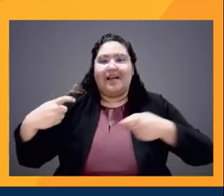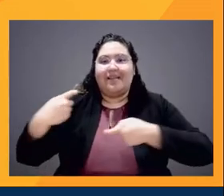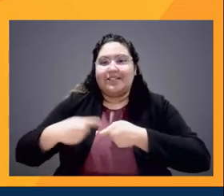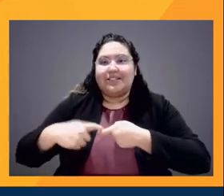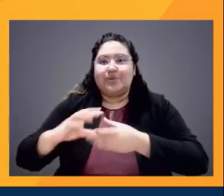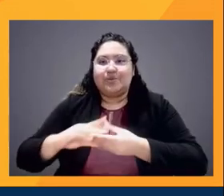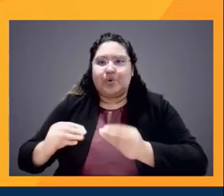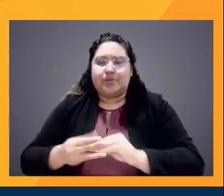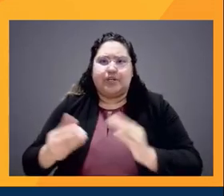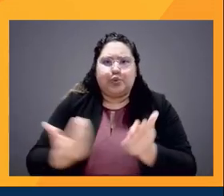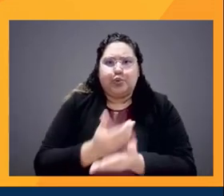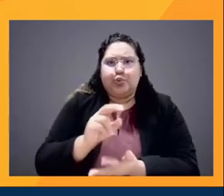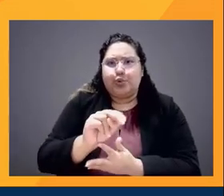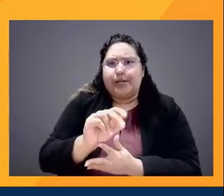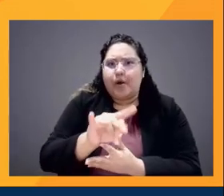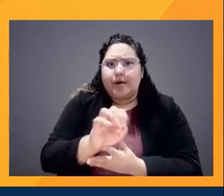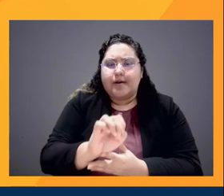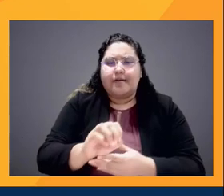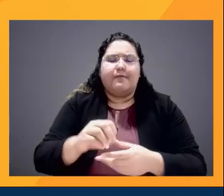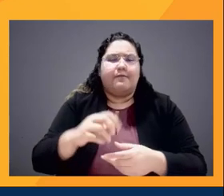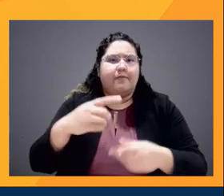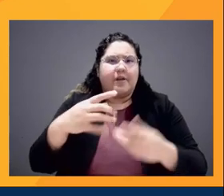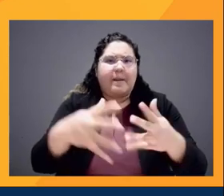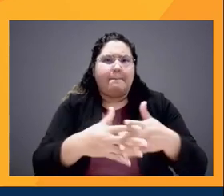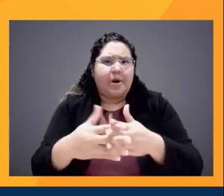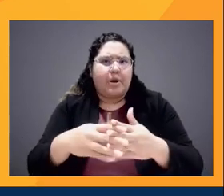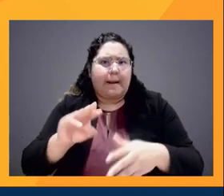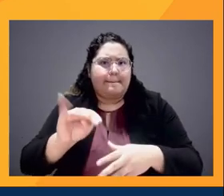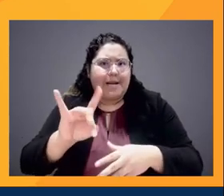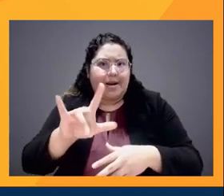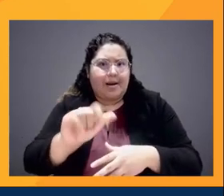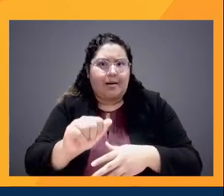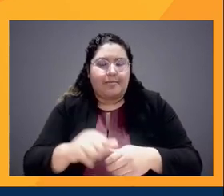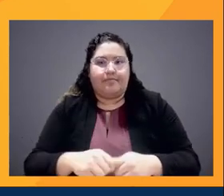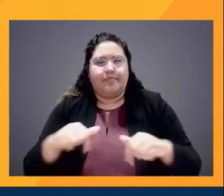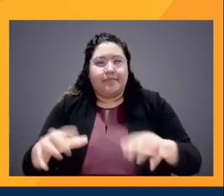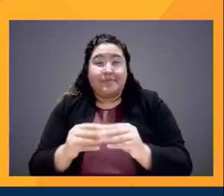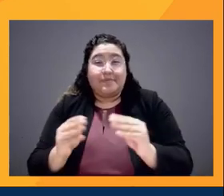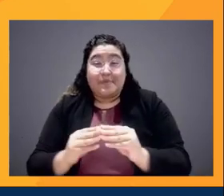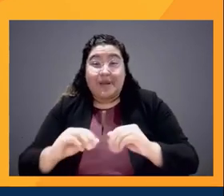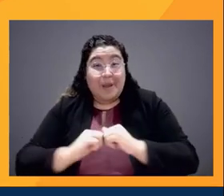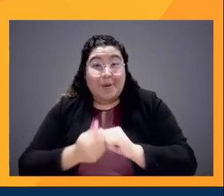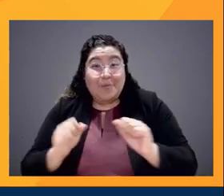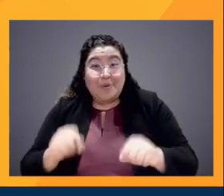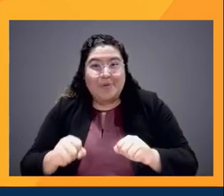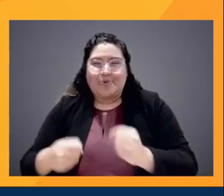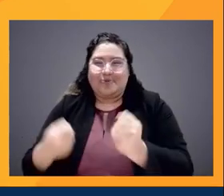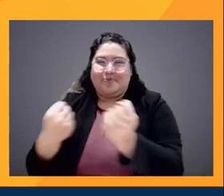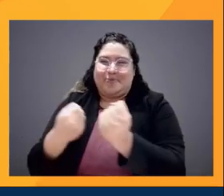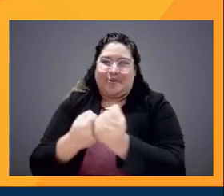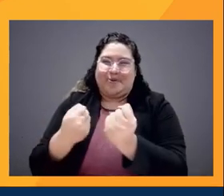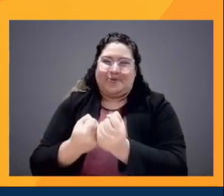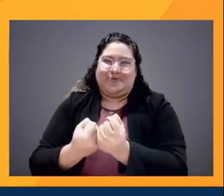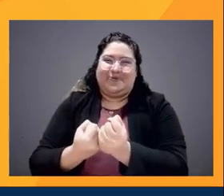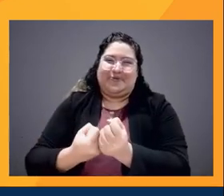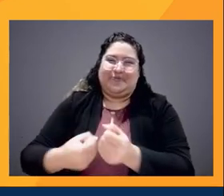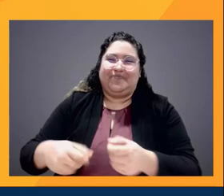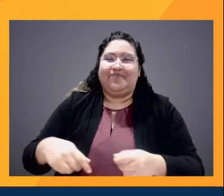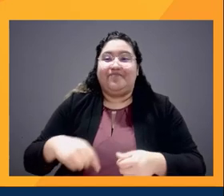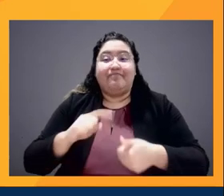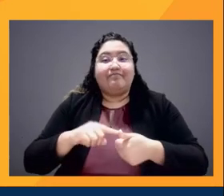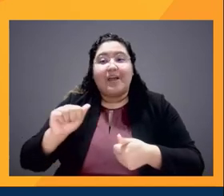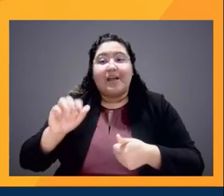in American Media. This session is made possible thanks to the support of our sponsors, AMC Networks,